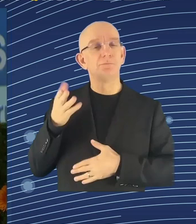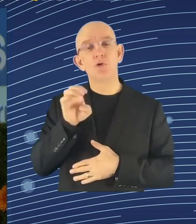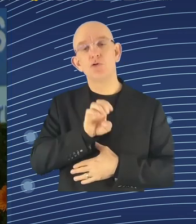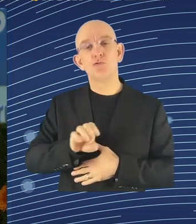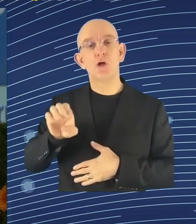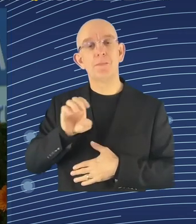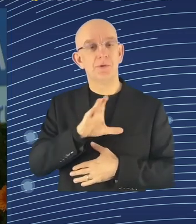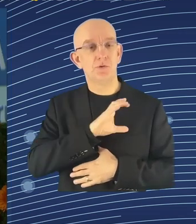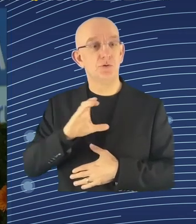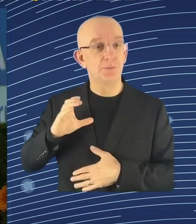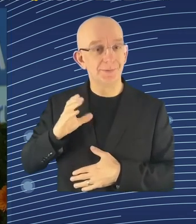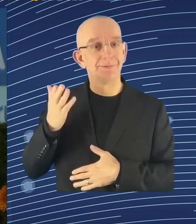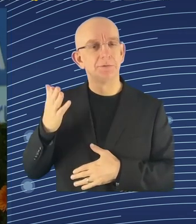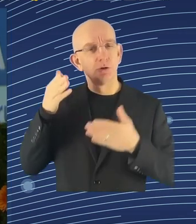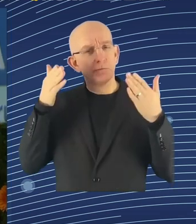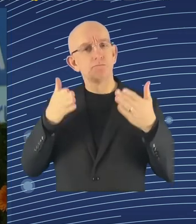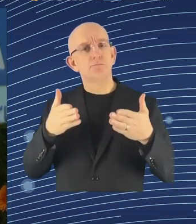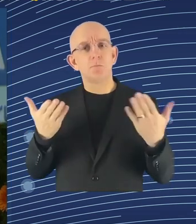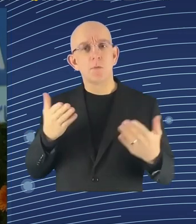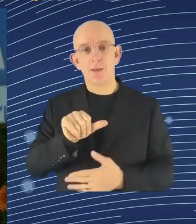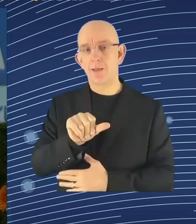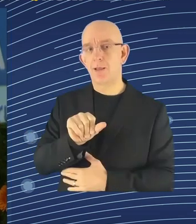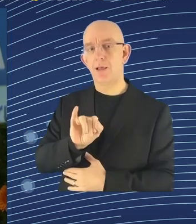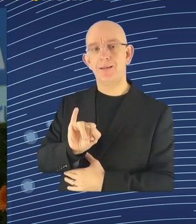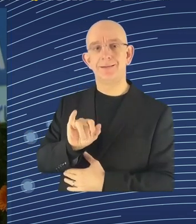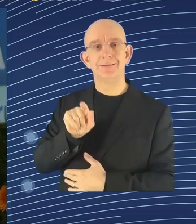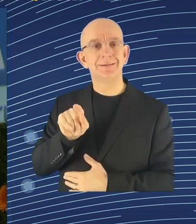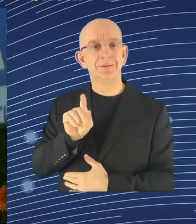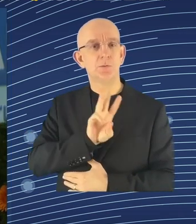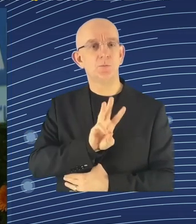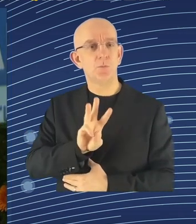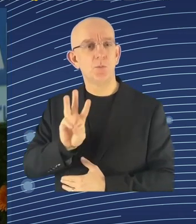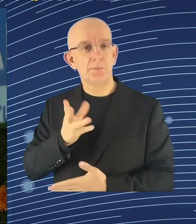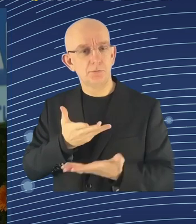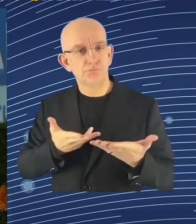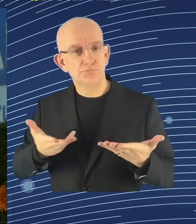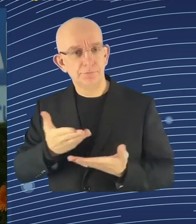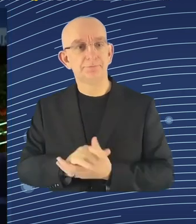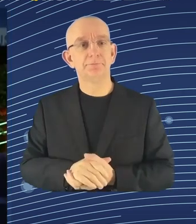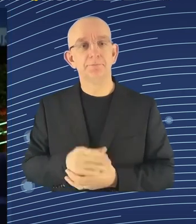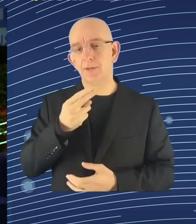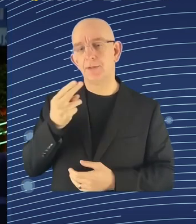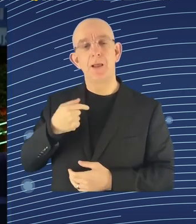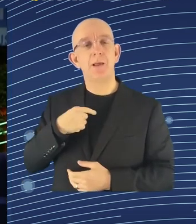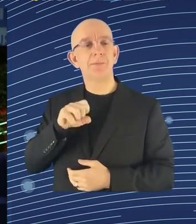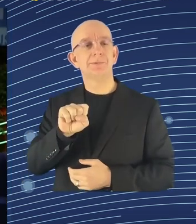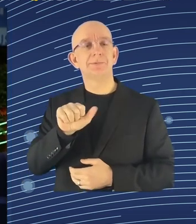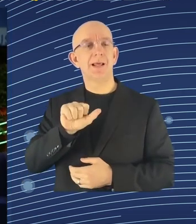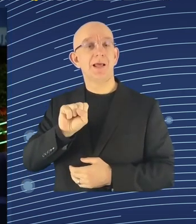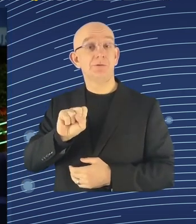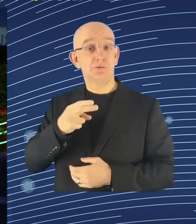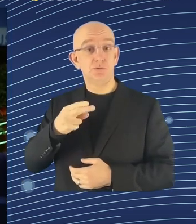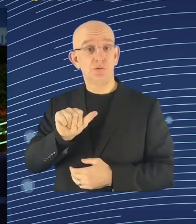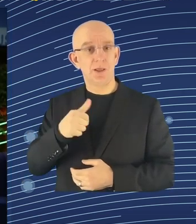My name is Sasha Vakulina, I'm your news presenter, and it is our great honor to be your host for today. A very warm welcome indeed, ladies and